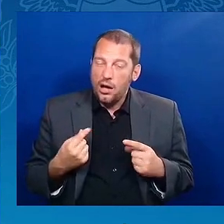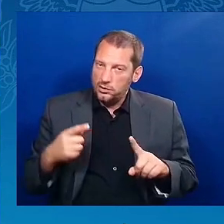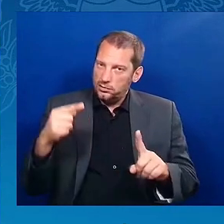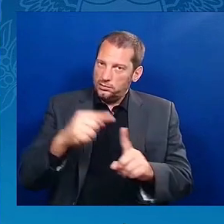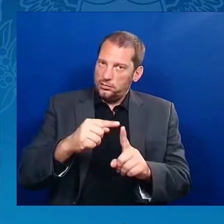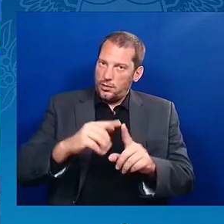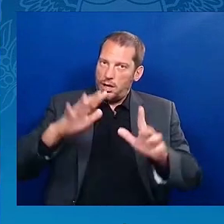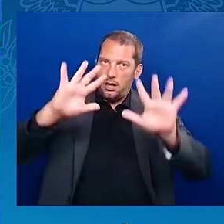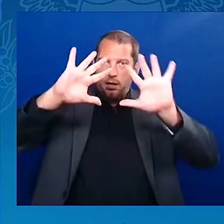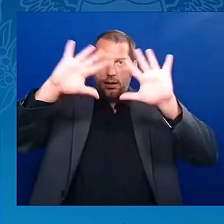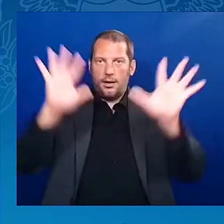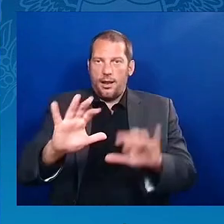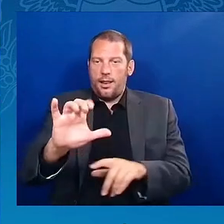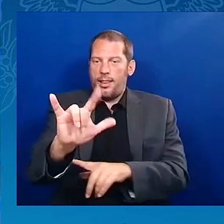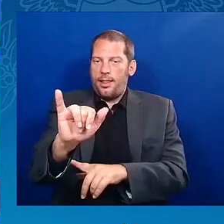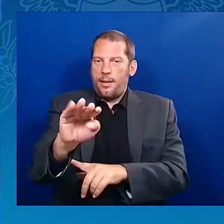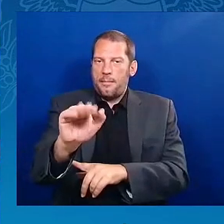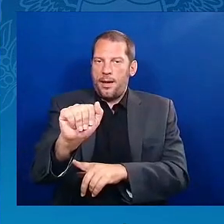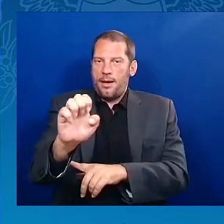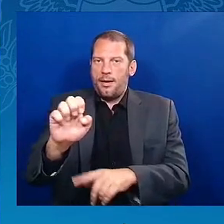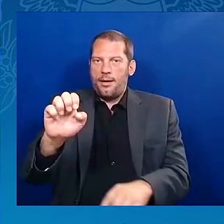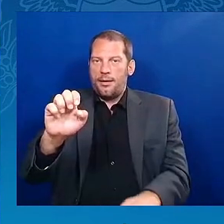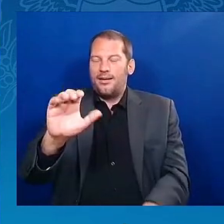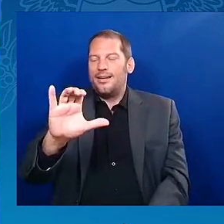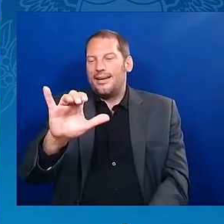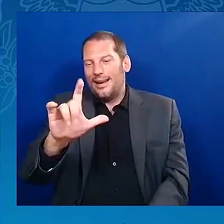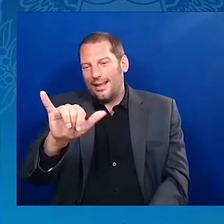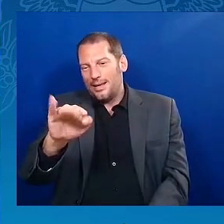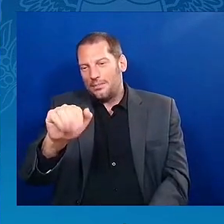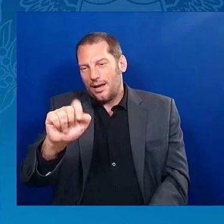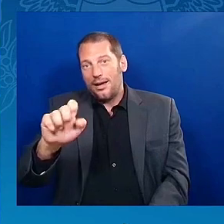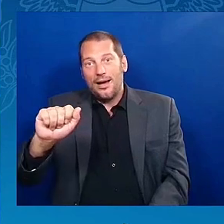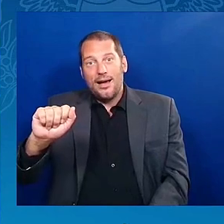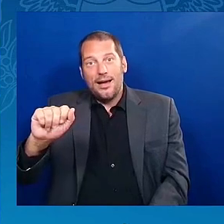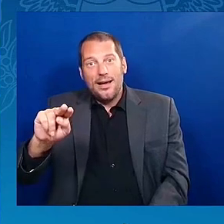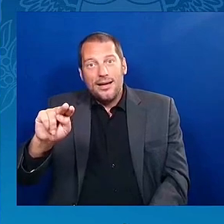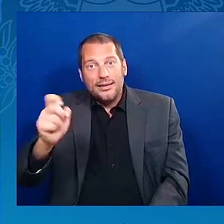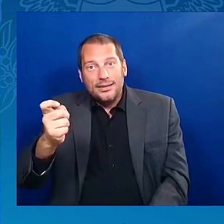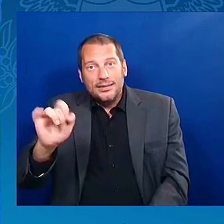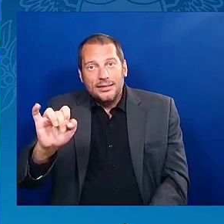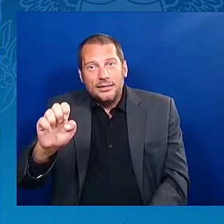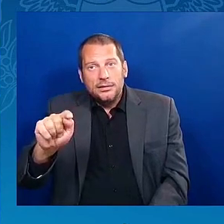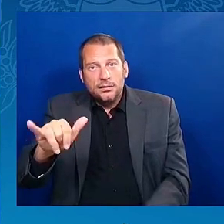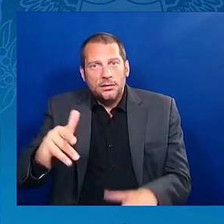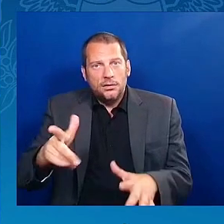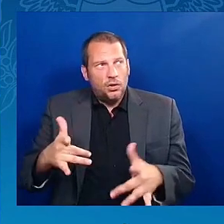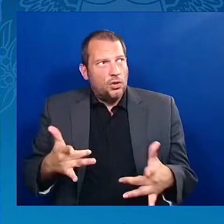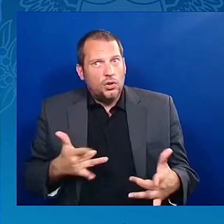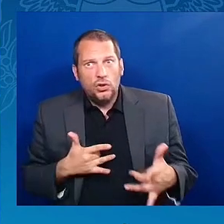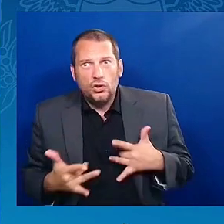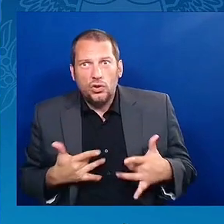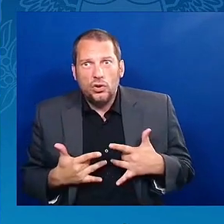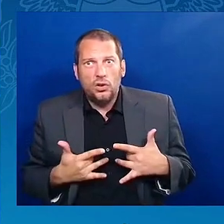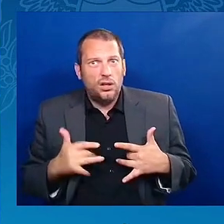home for fear of what extreme weather might do to wipe it out. They witnessed the killing of George Floyd.